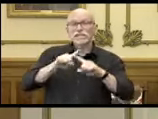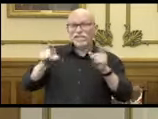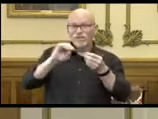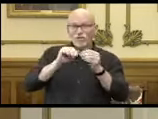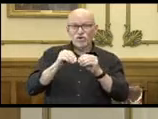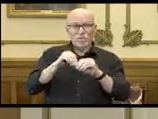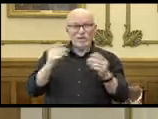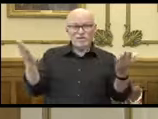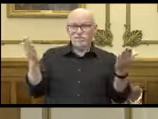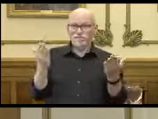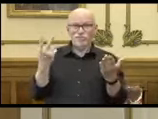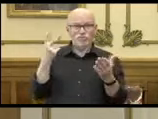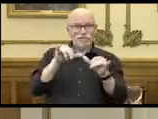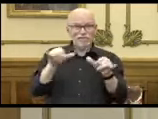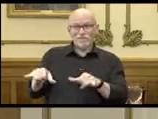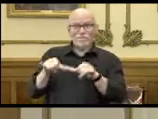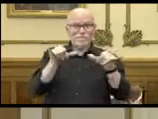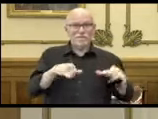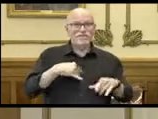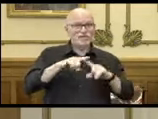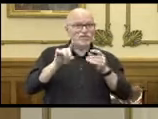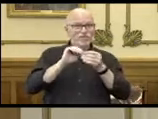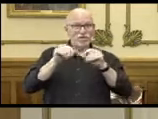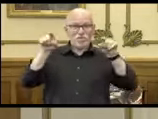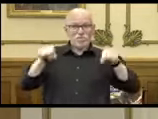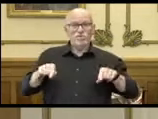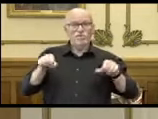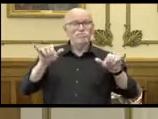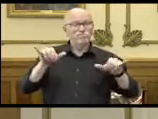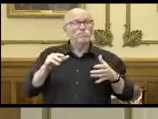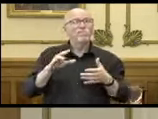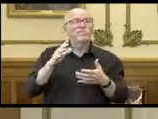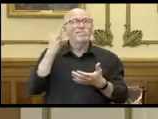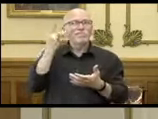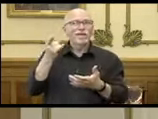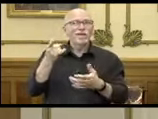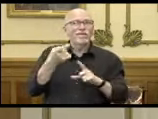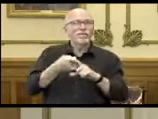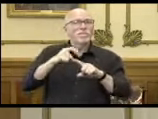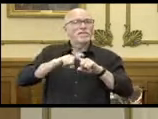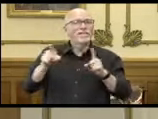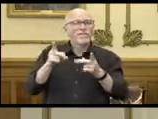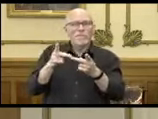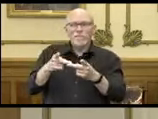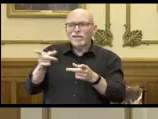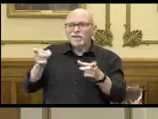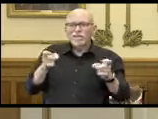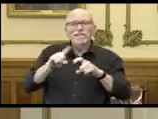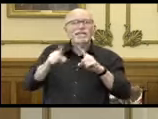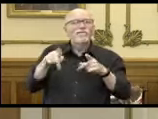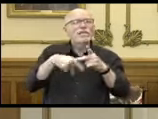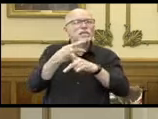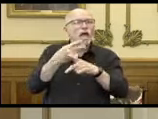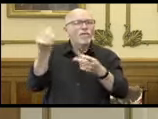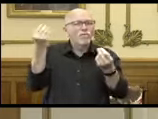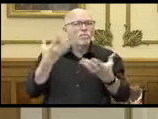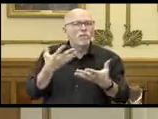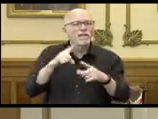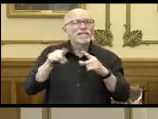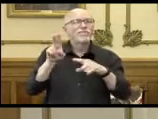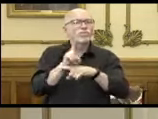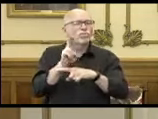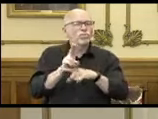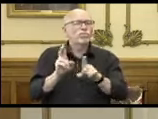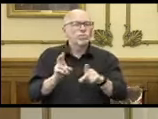these two data systems is likely also because they come from different sources methods and uses. to